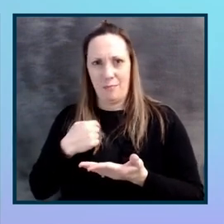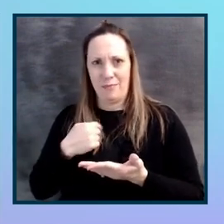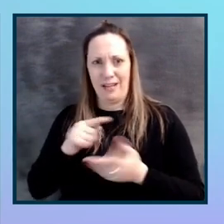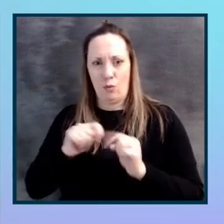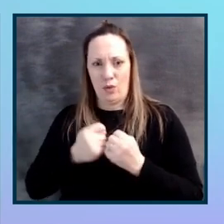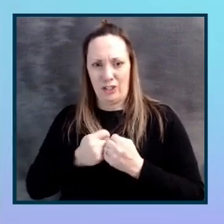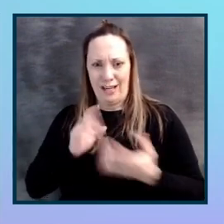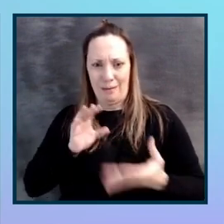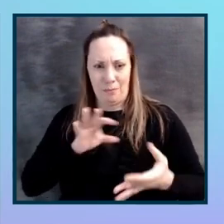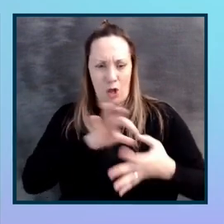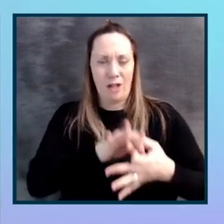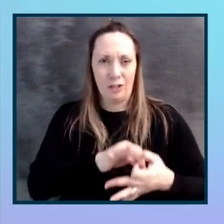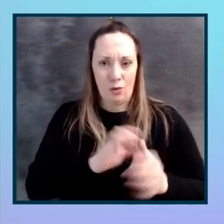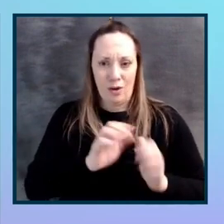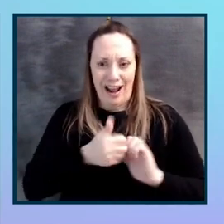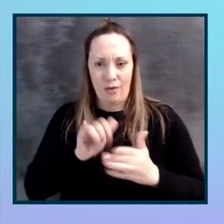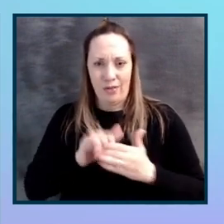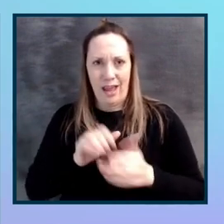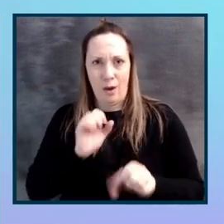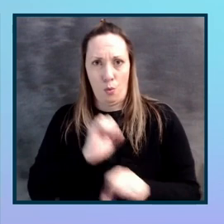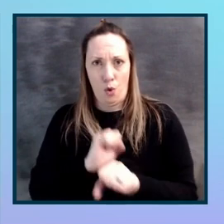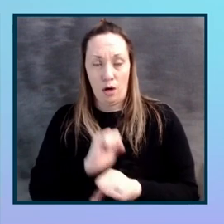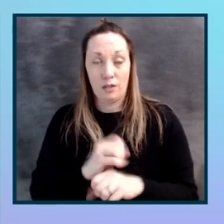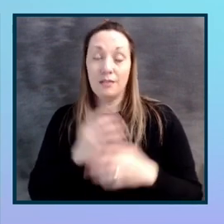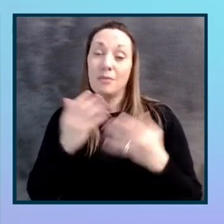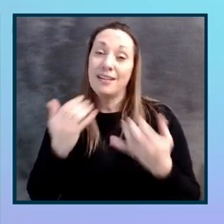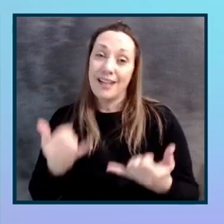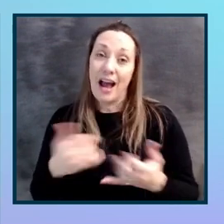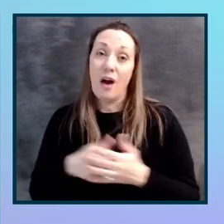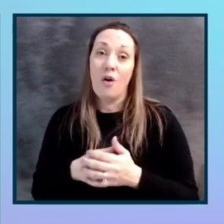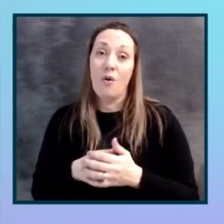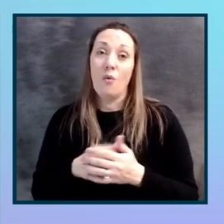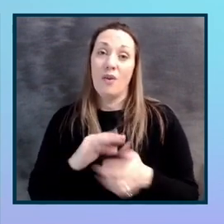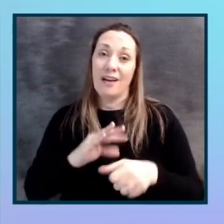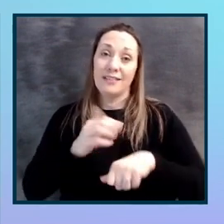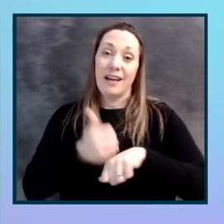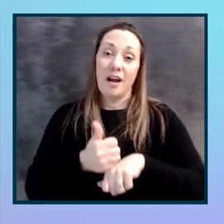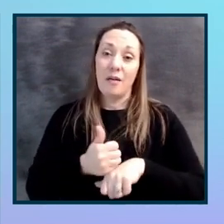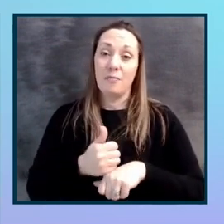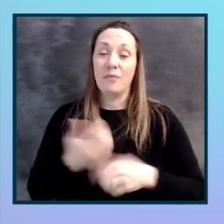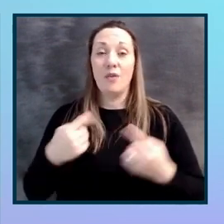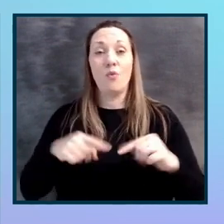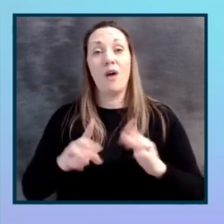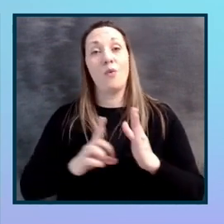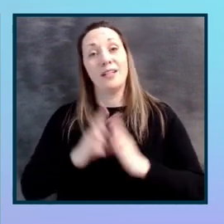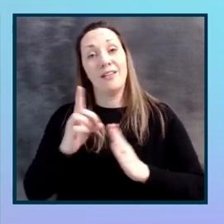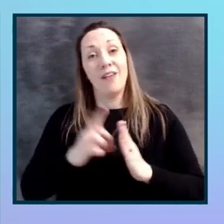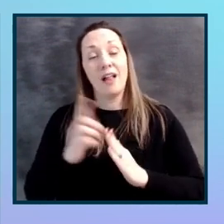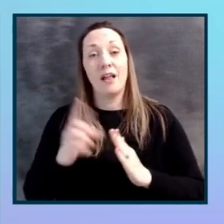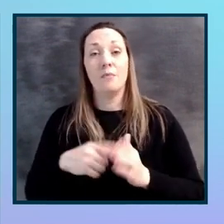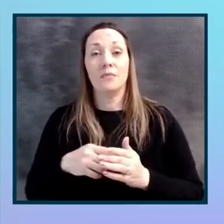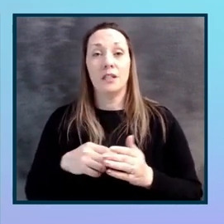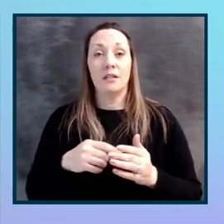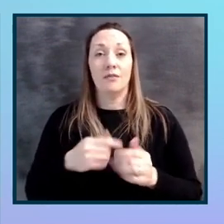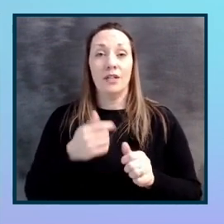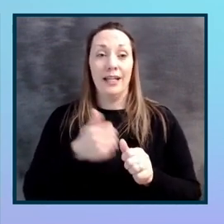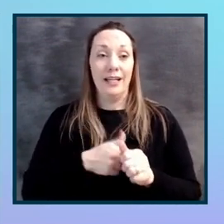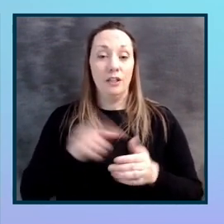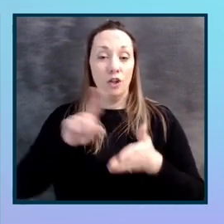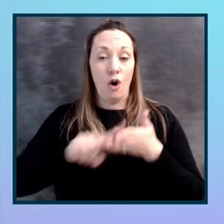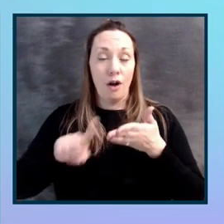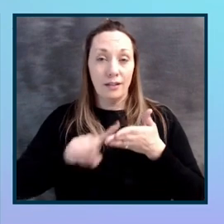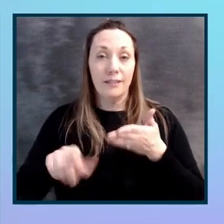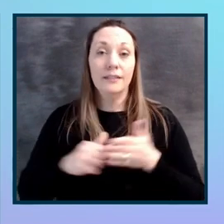to, or how that should work. So now what I've been putting in place, and as we've developed the scope for each audits, I get the teams